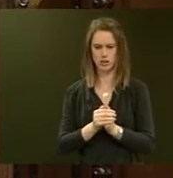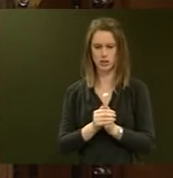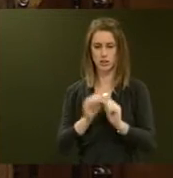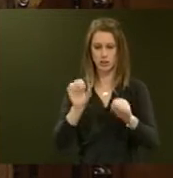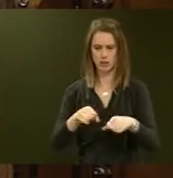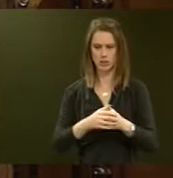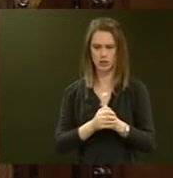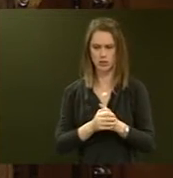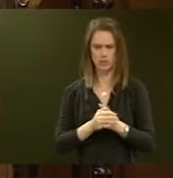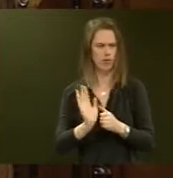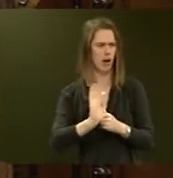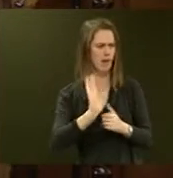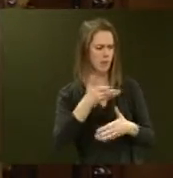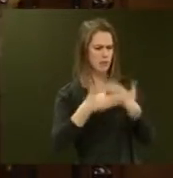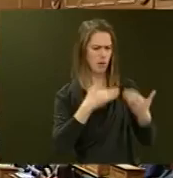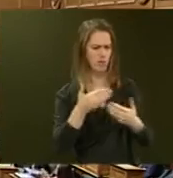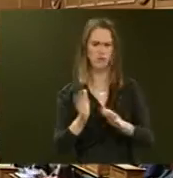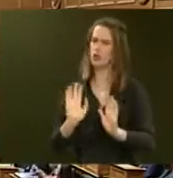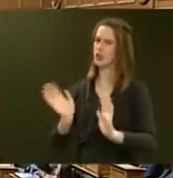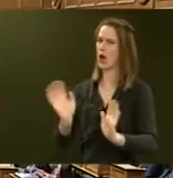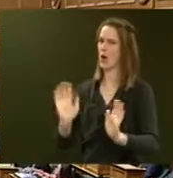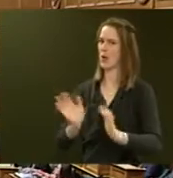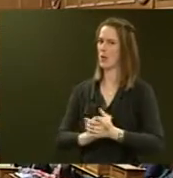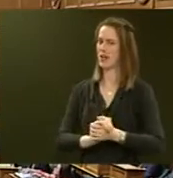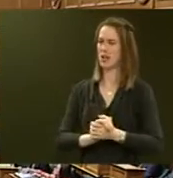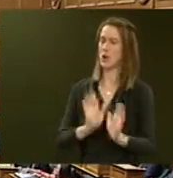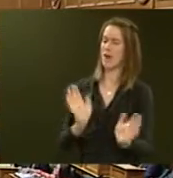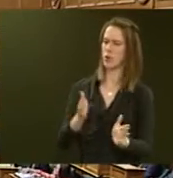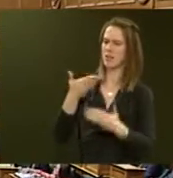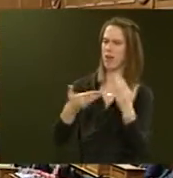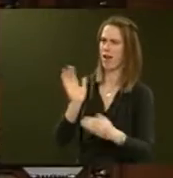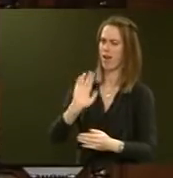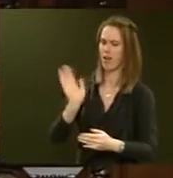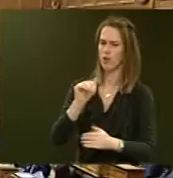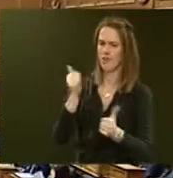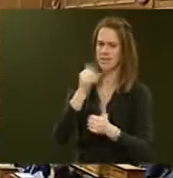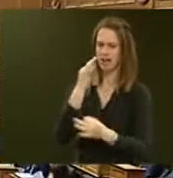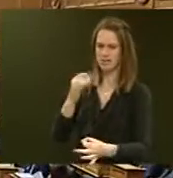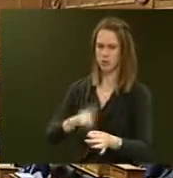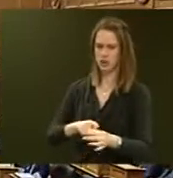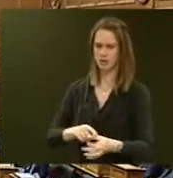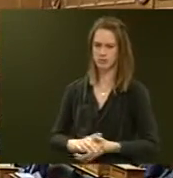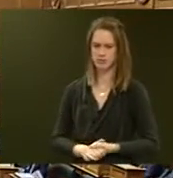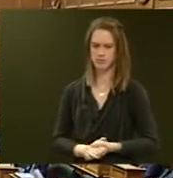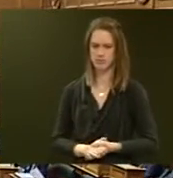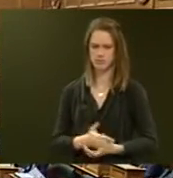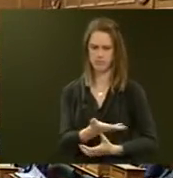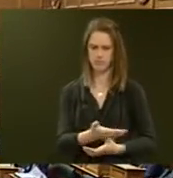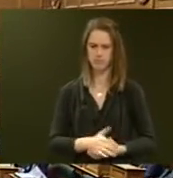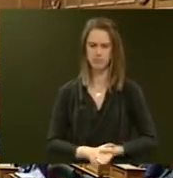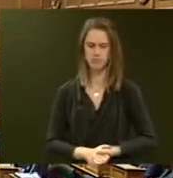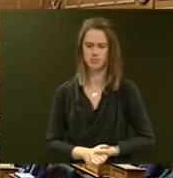finished. No, I've got to explain. No, no, you don't, you don't got to explain at all. You've asked the question. Kelvin Davis.